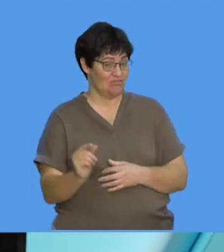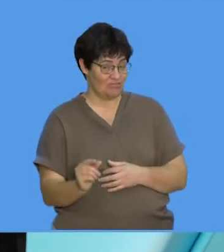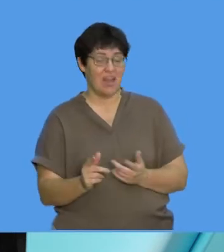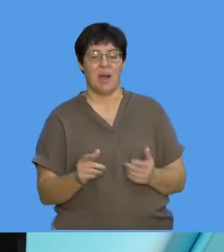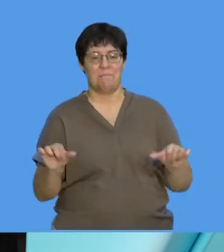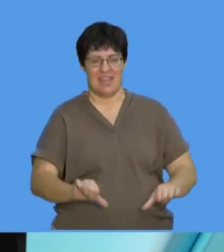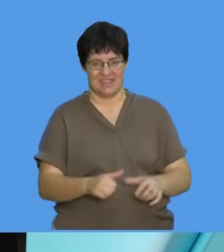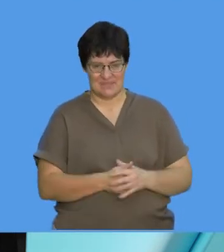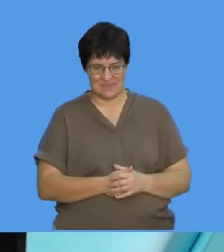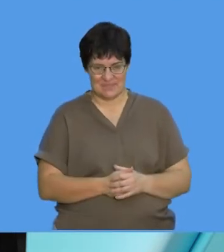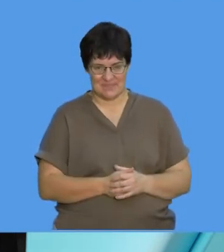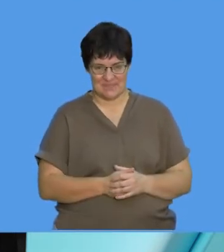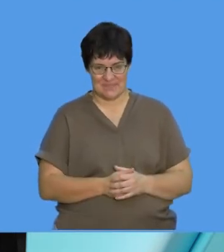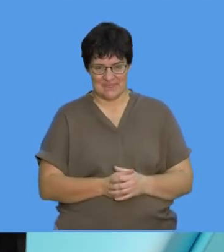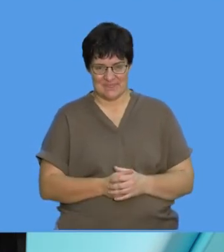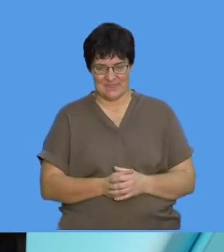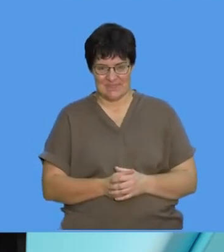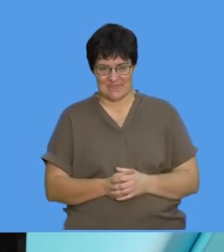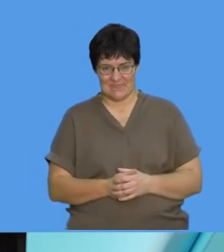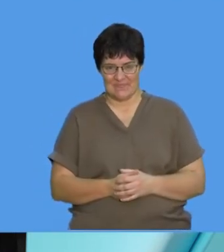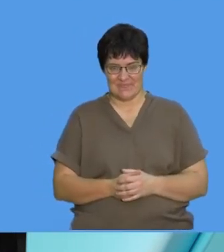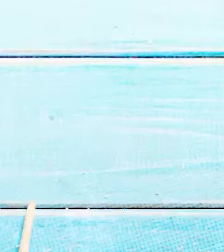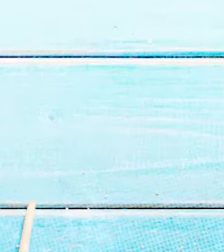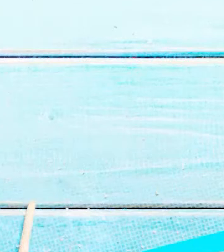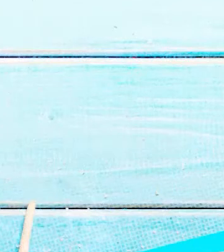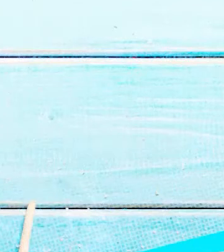little break, and we'll see you right back just now.